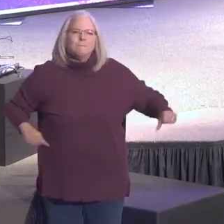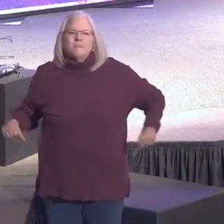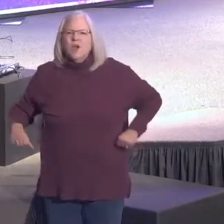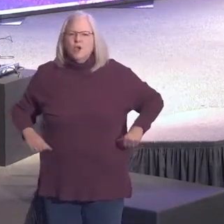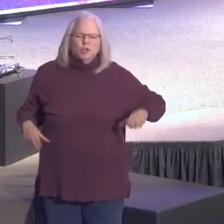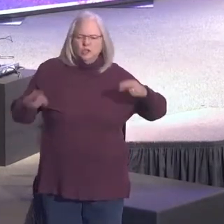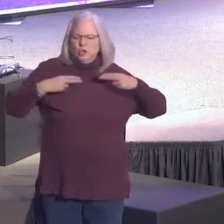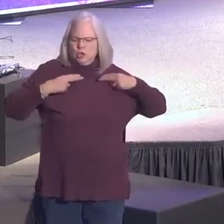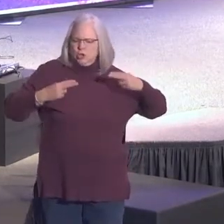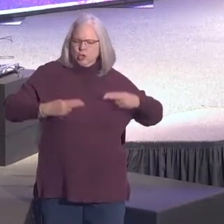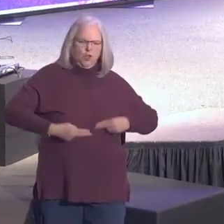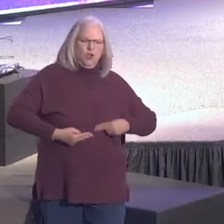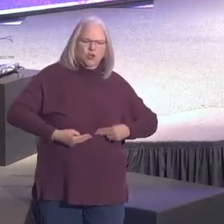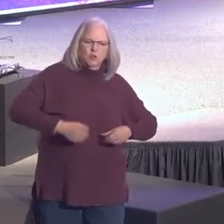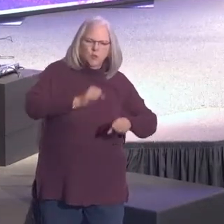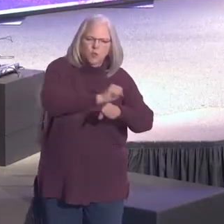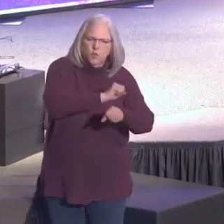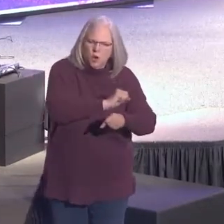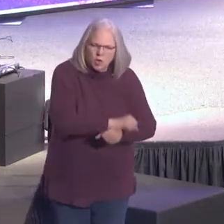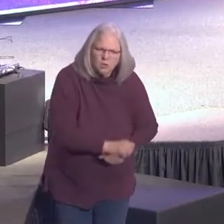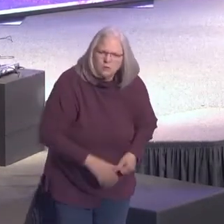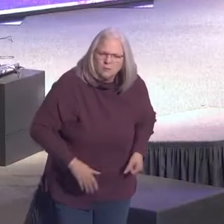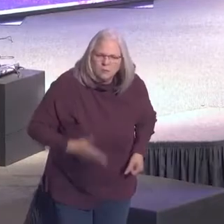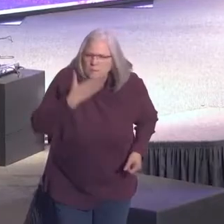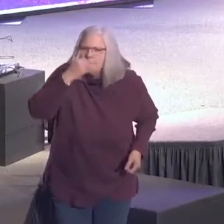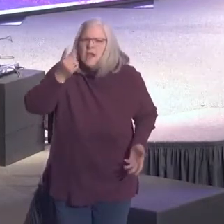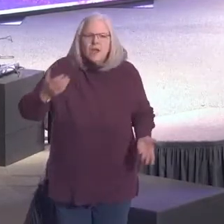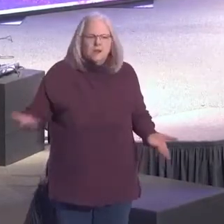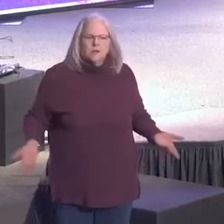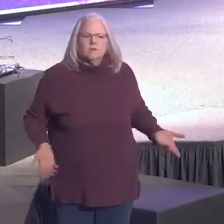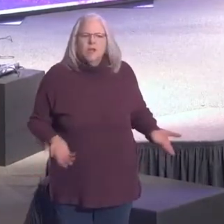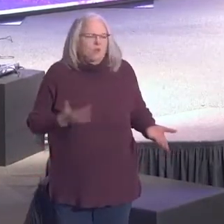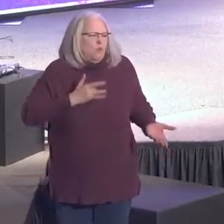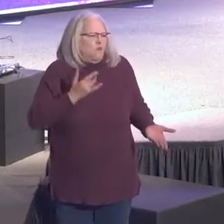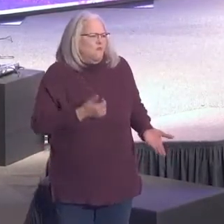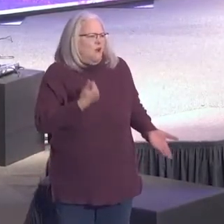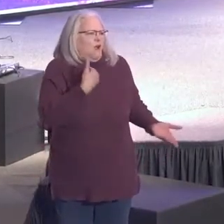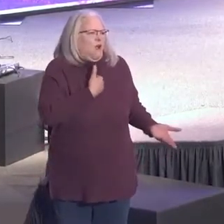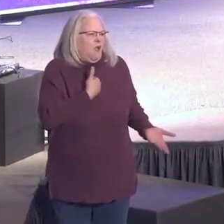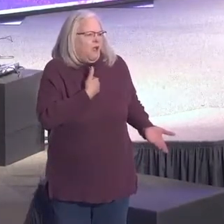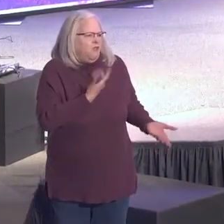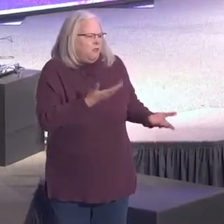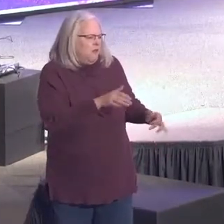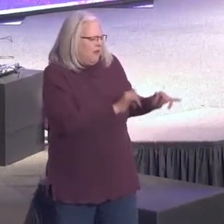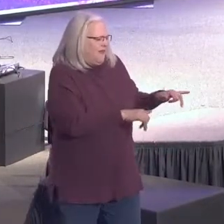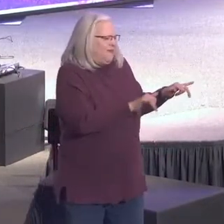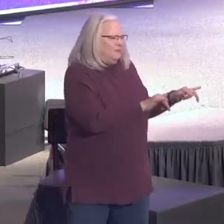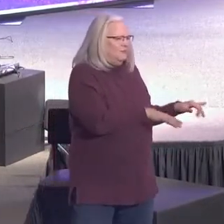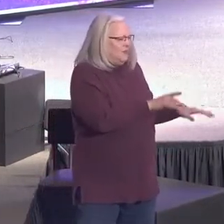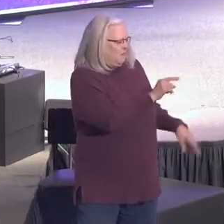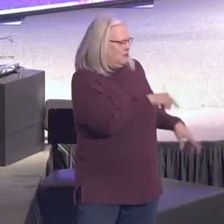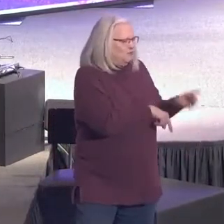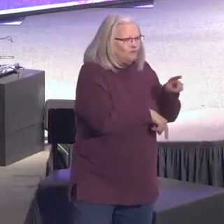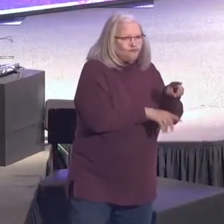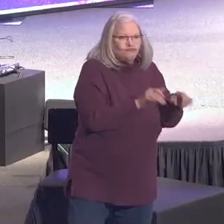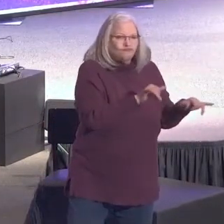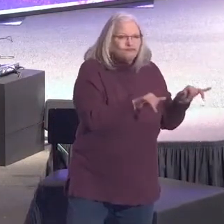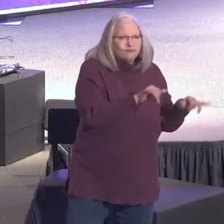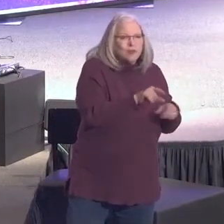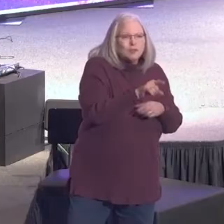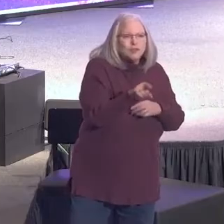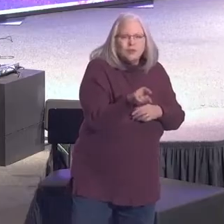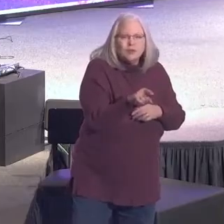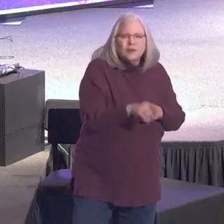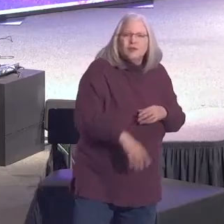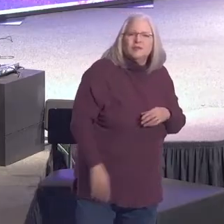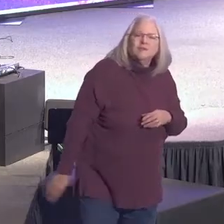Because we're living in an educated generation and we feel self-sufficient. Well, I'm just as good as anybody else. You know, I'm